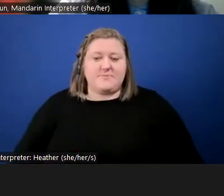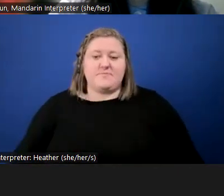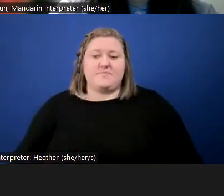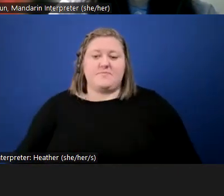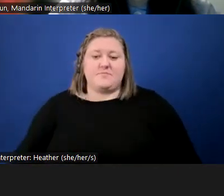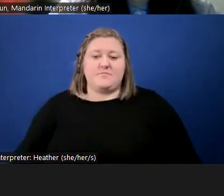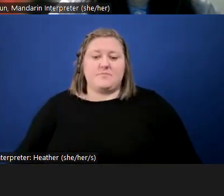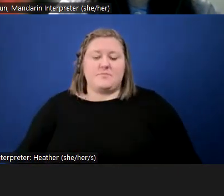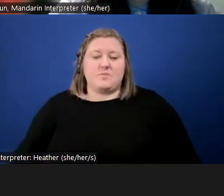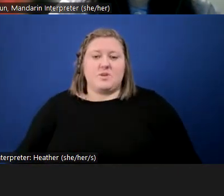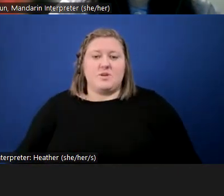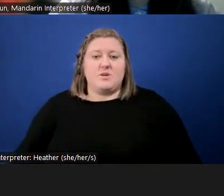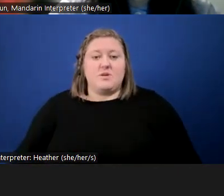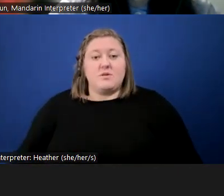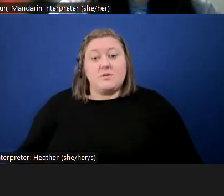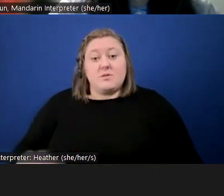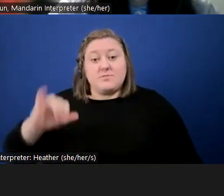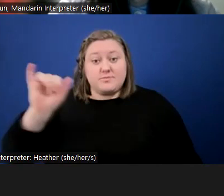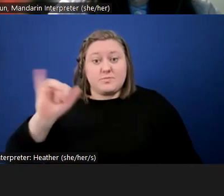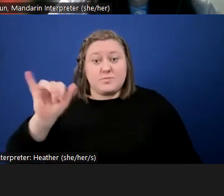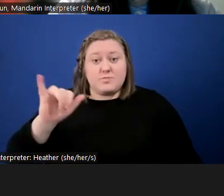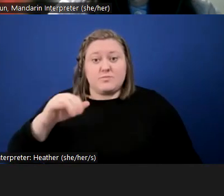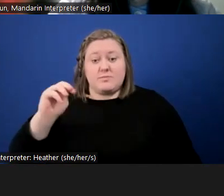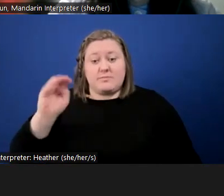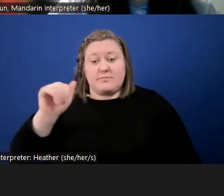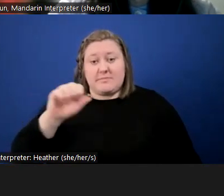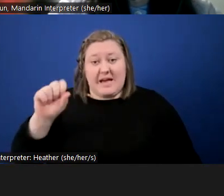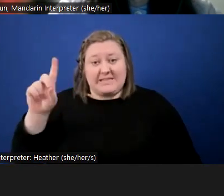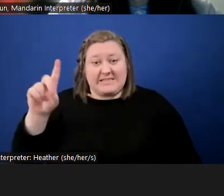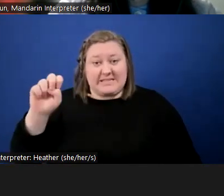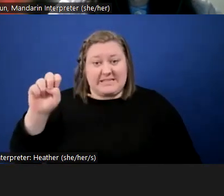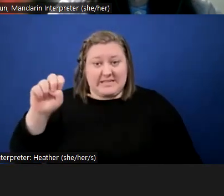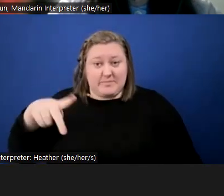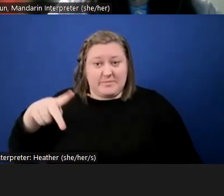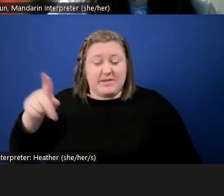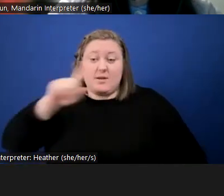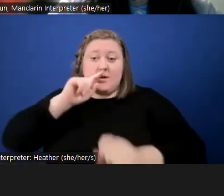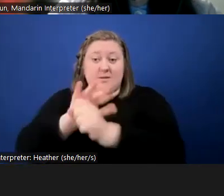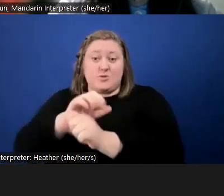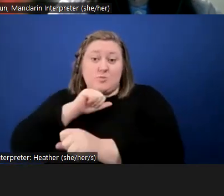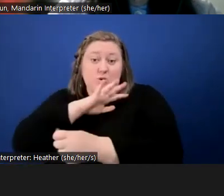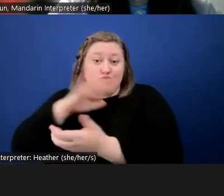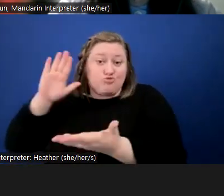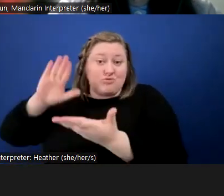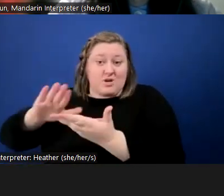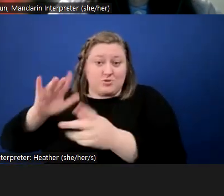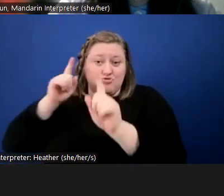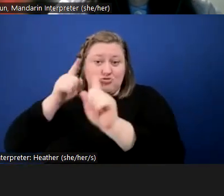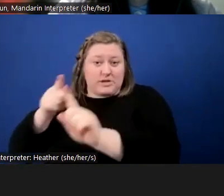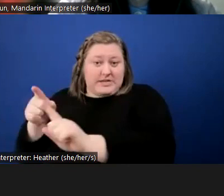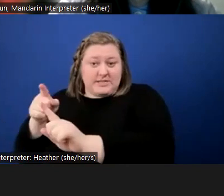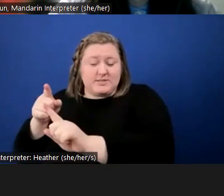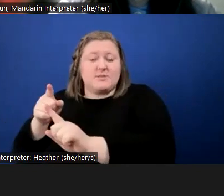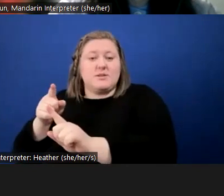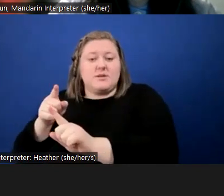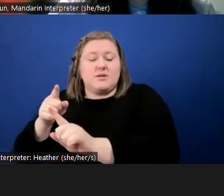We'd also like to see mass demand. DEP commit to pollution reduction targets to address the